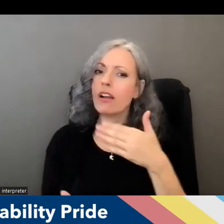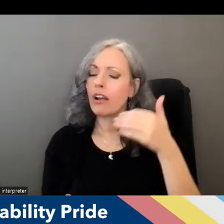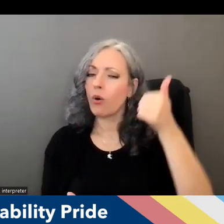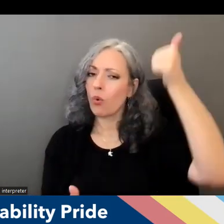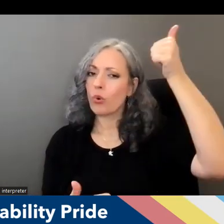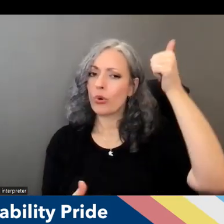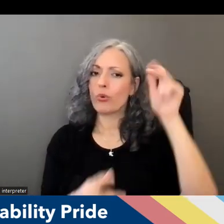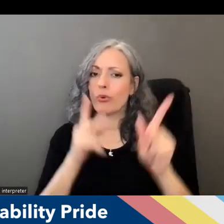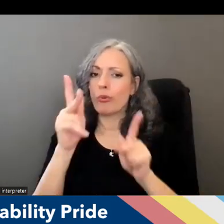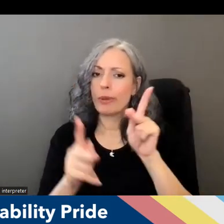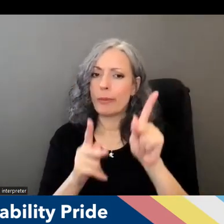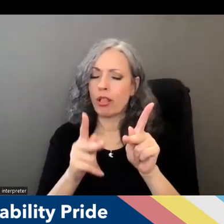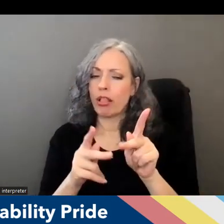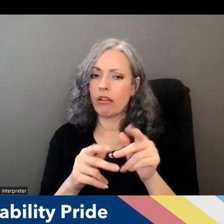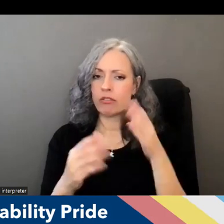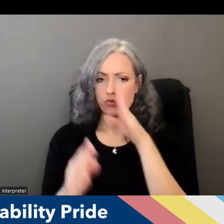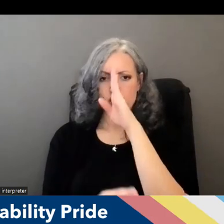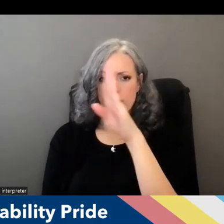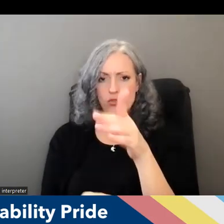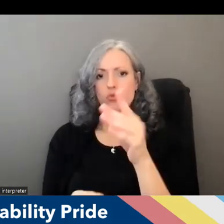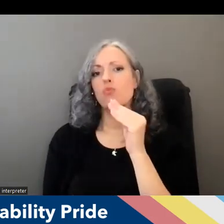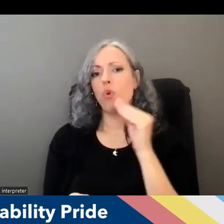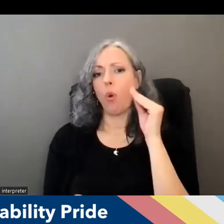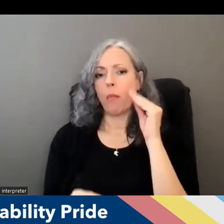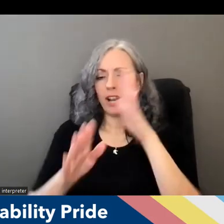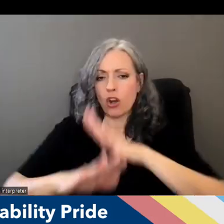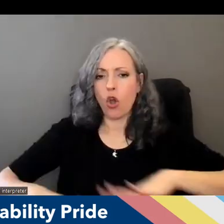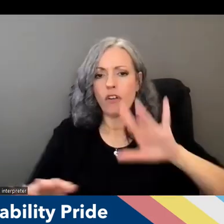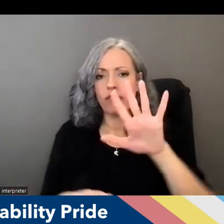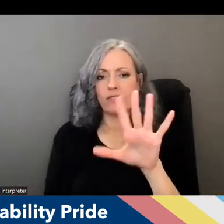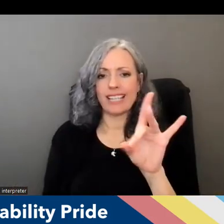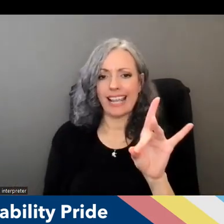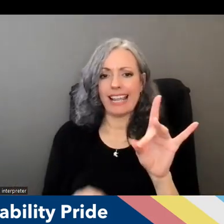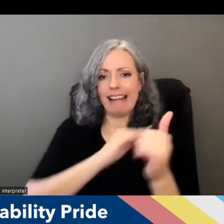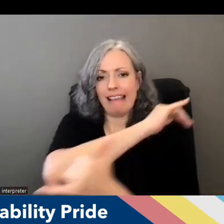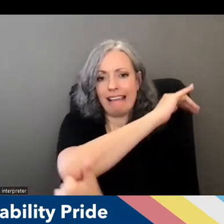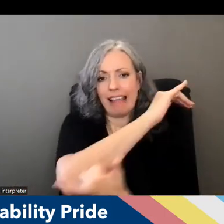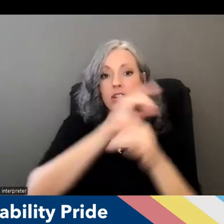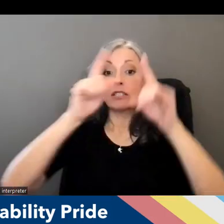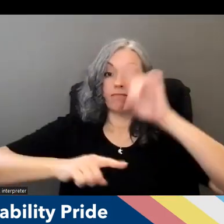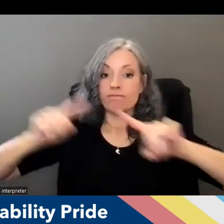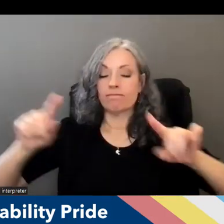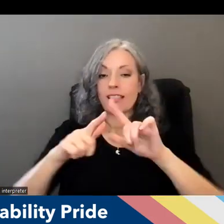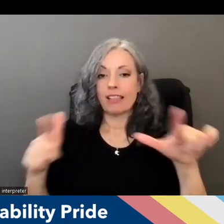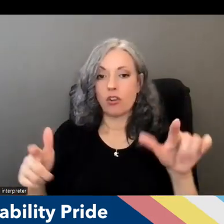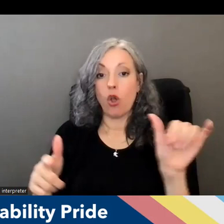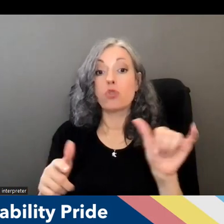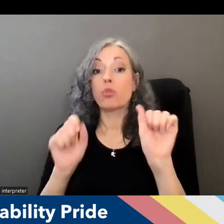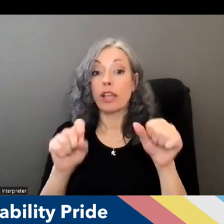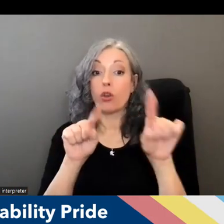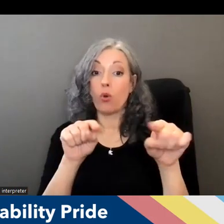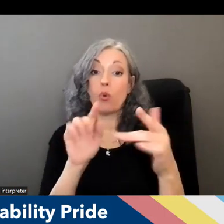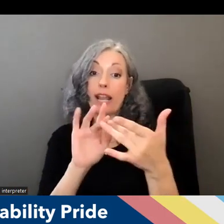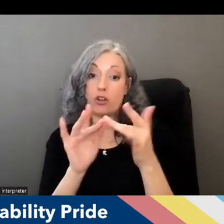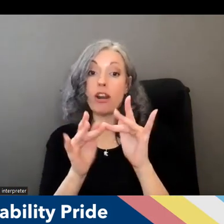directly to households in all 58 counties in multiple languages and it's also available online so